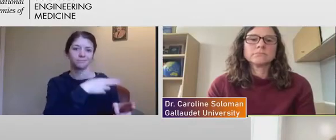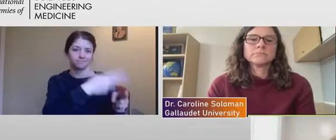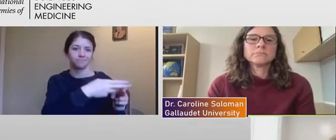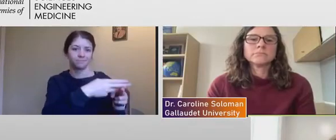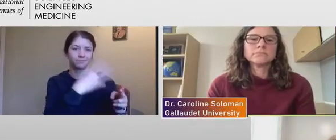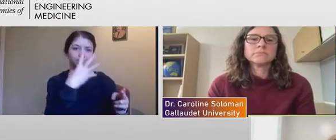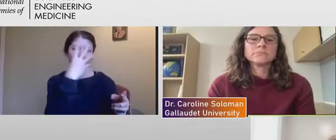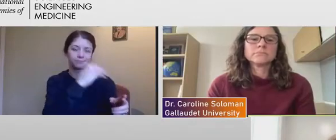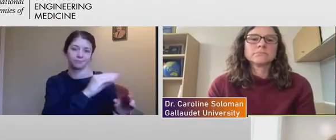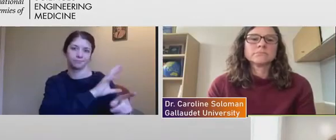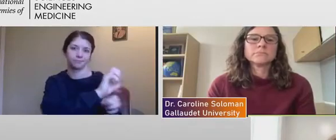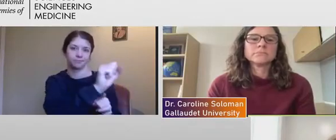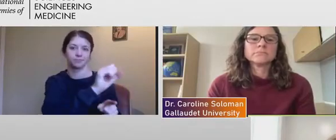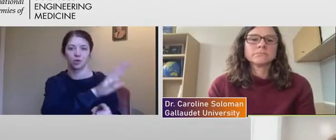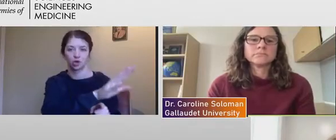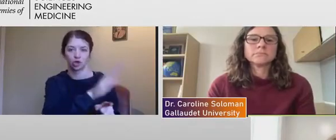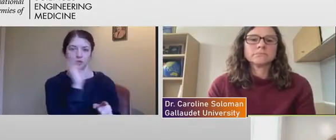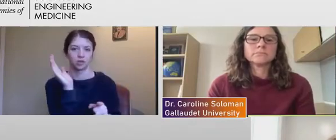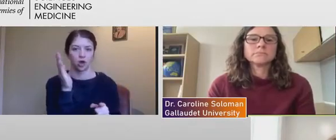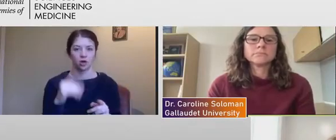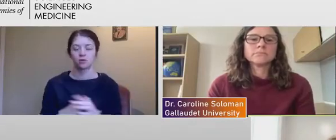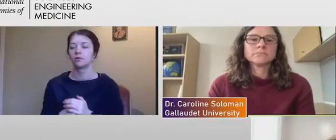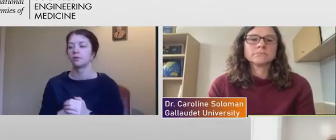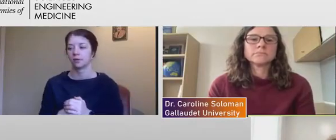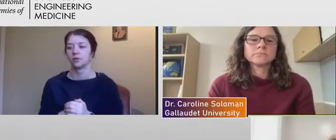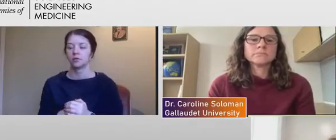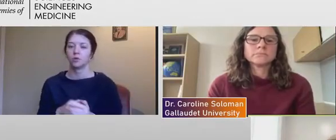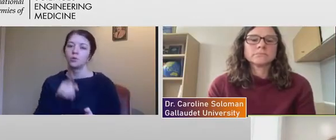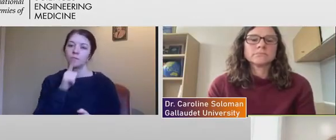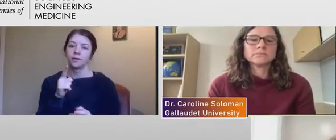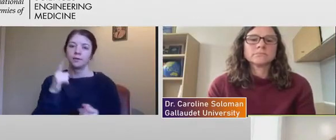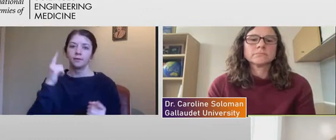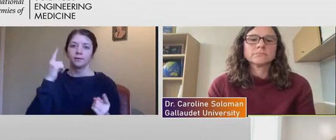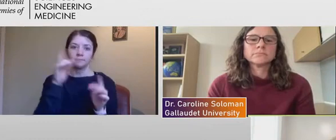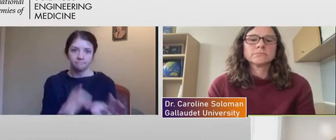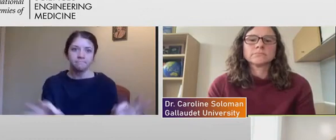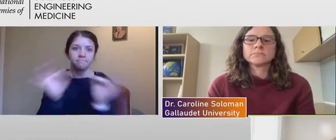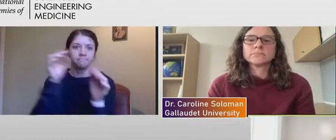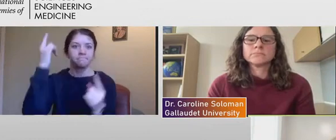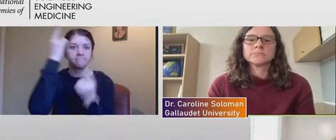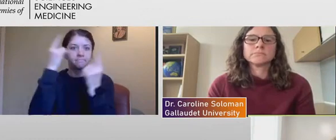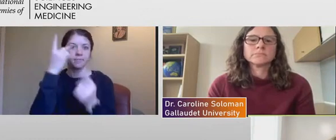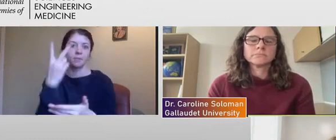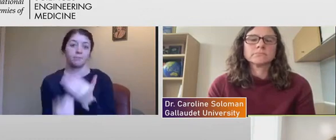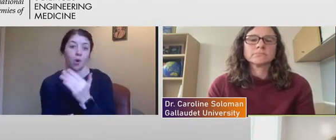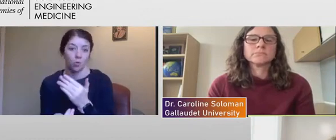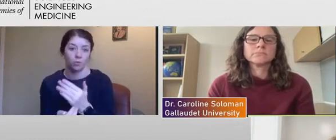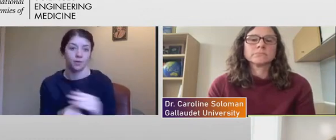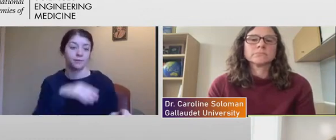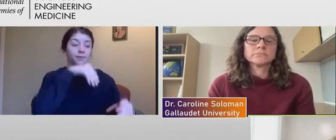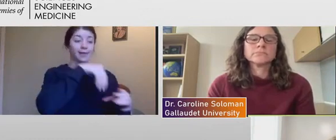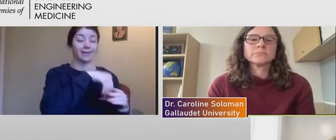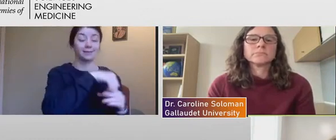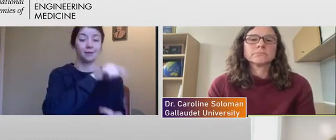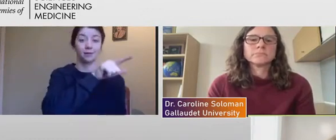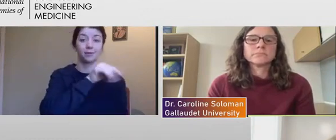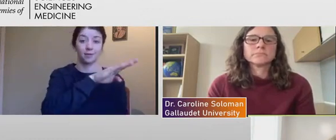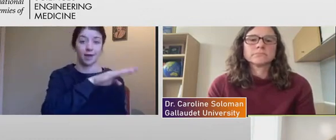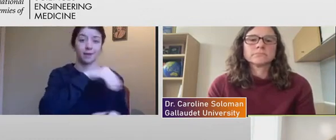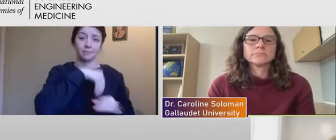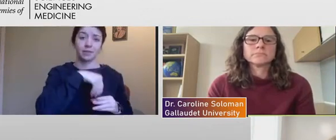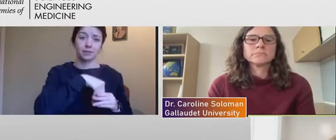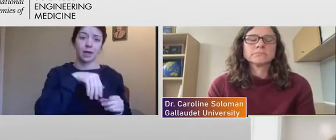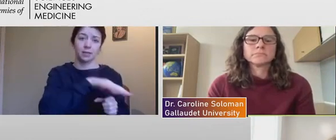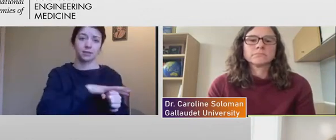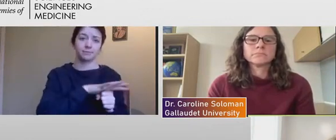I think we really do need to consider both certainly inside the lab and inside spaces where